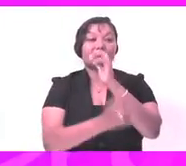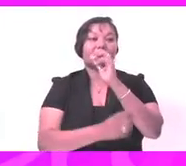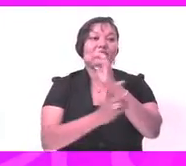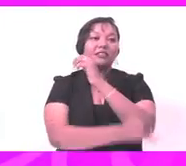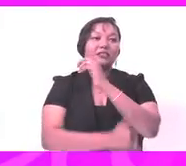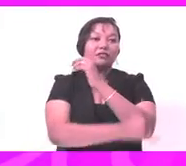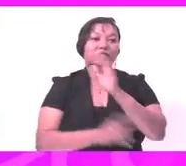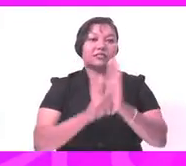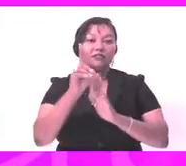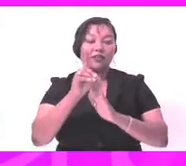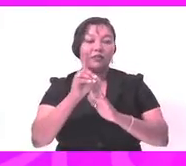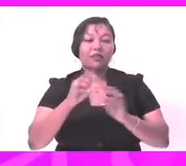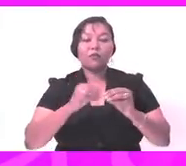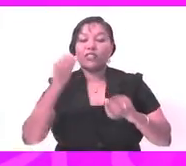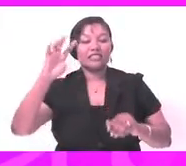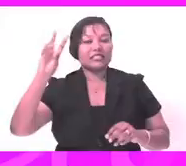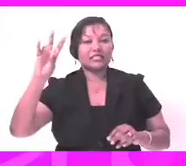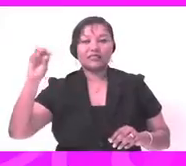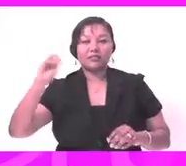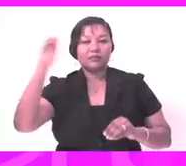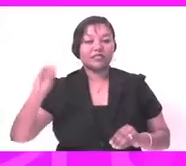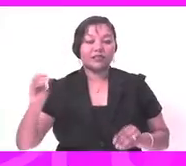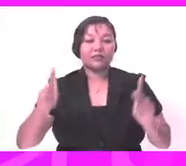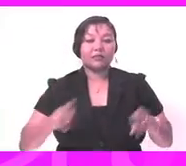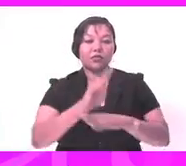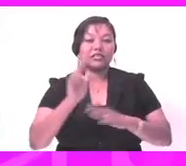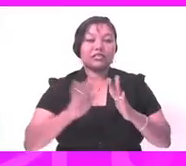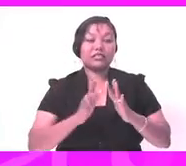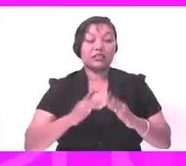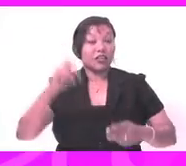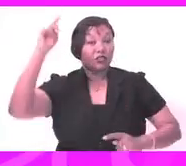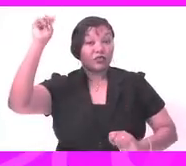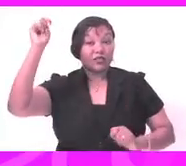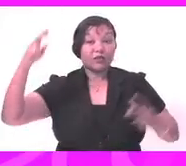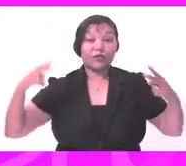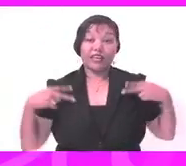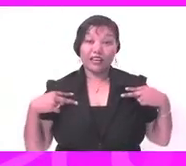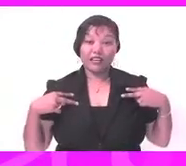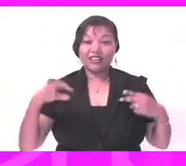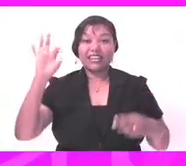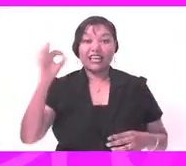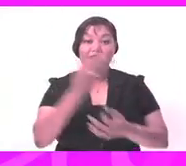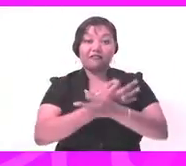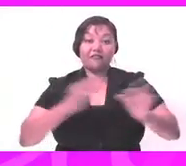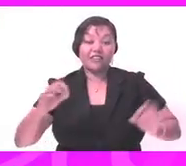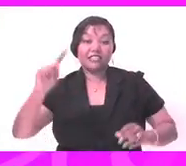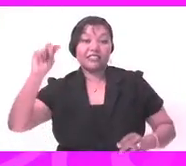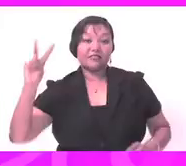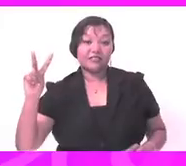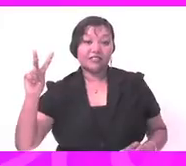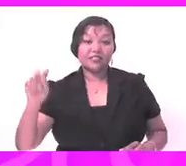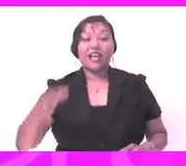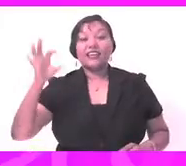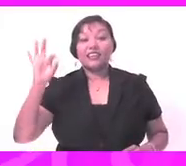using the internet approximate to 70%. In Trinidad and Tobago alone, there are nine free-to-air television